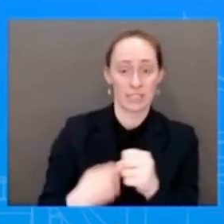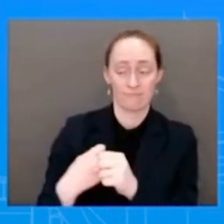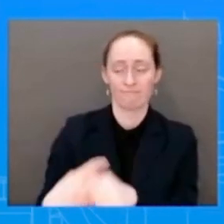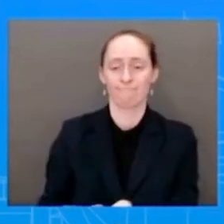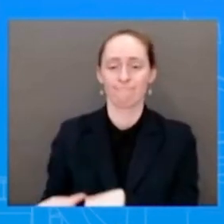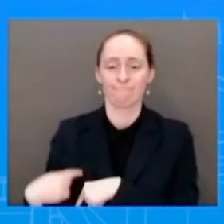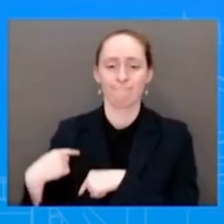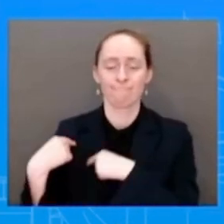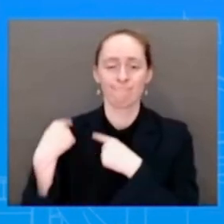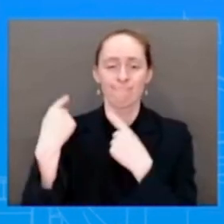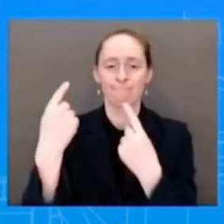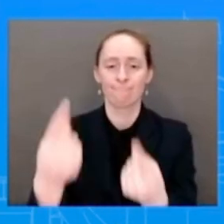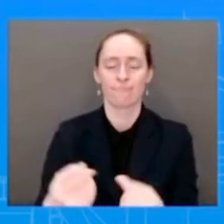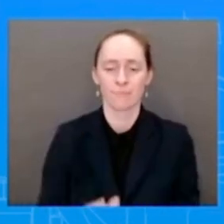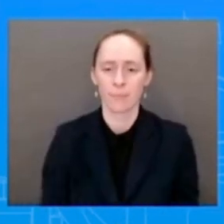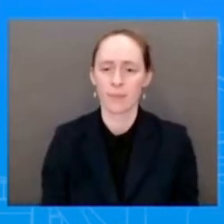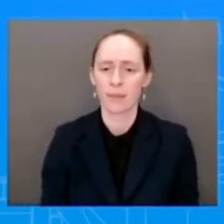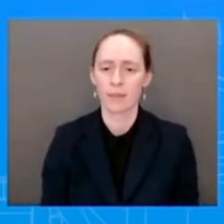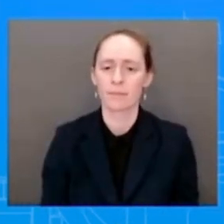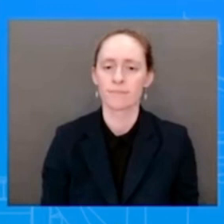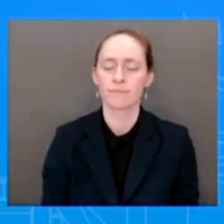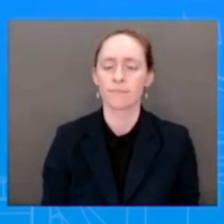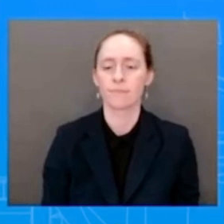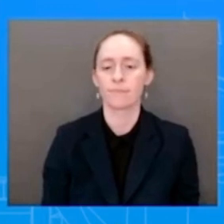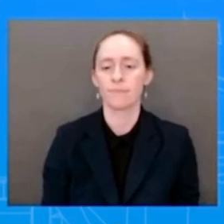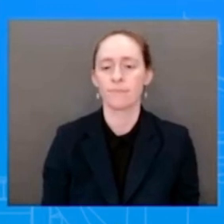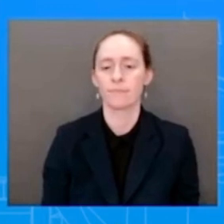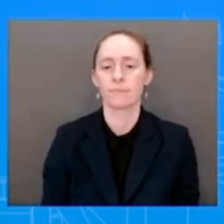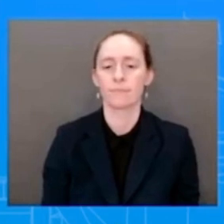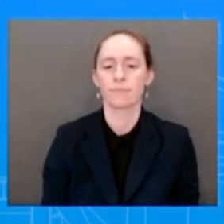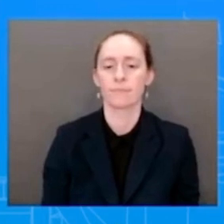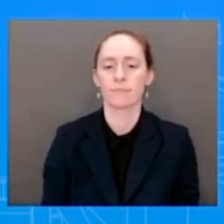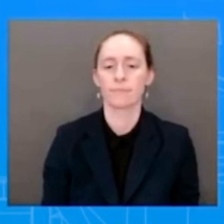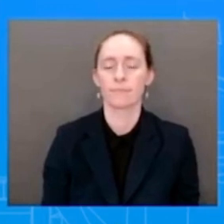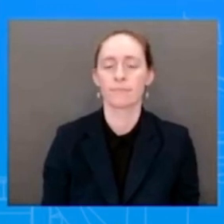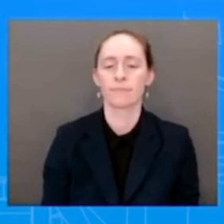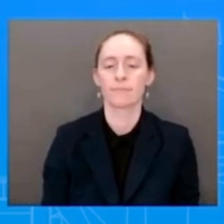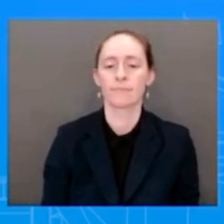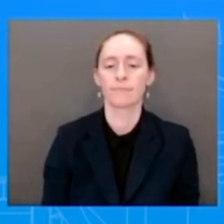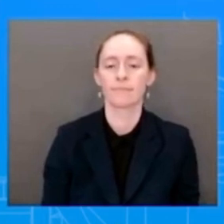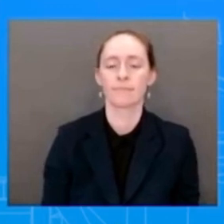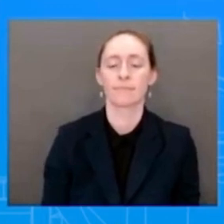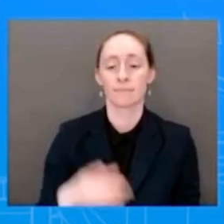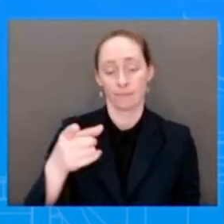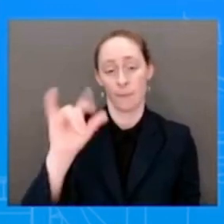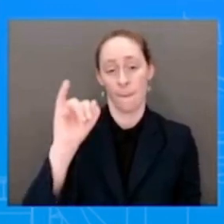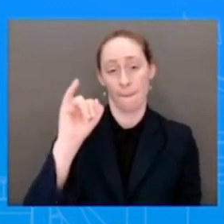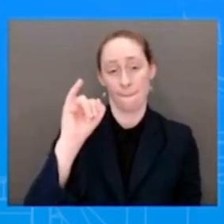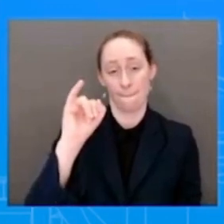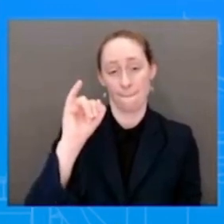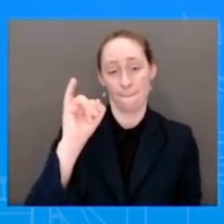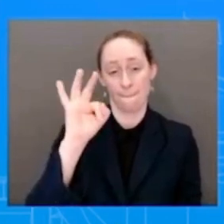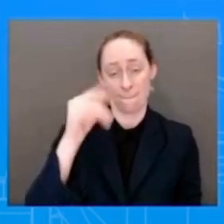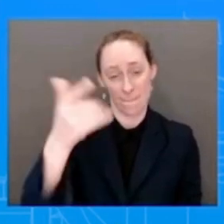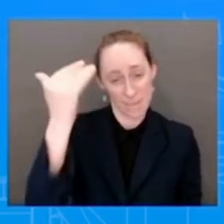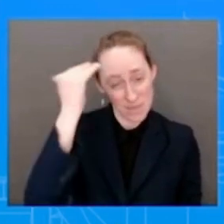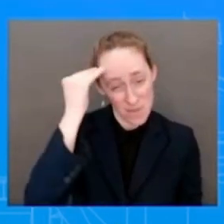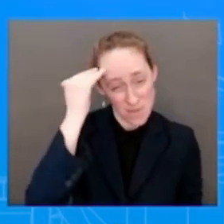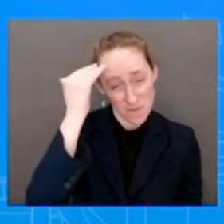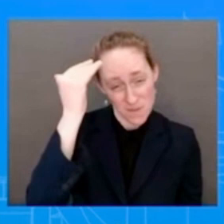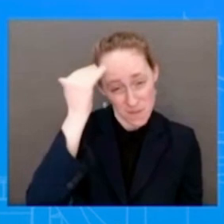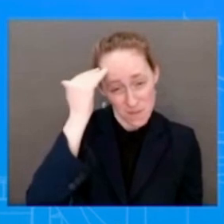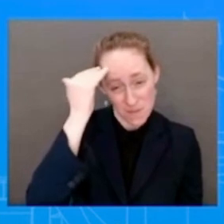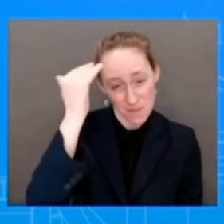he, you know, if you know Joe Biden, you know that he feels the pain of many